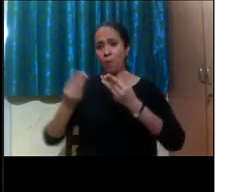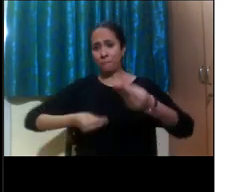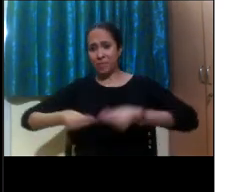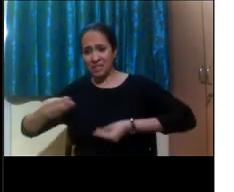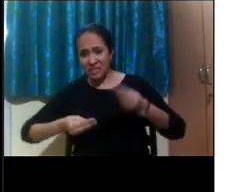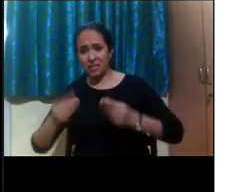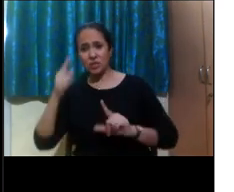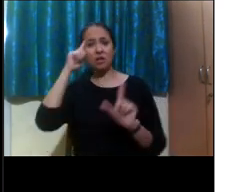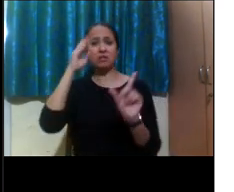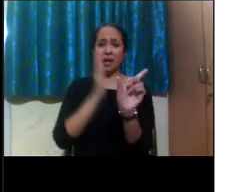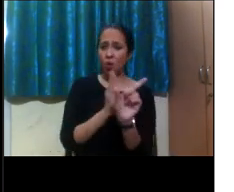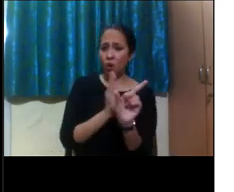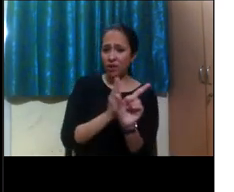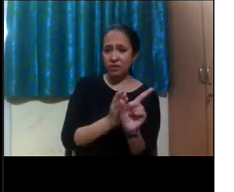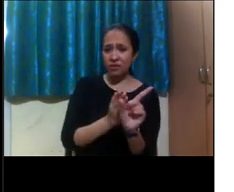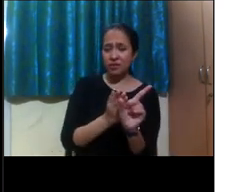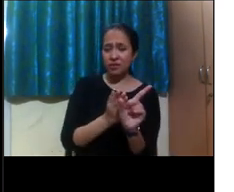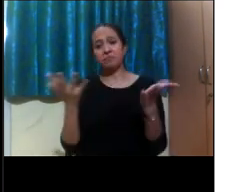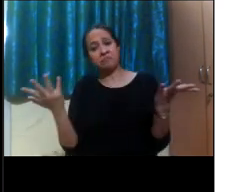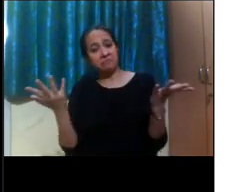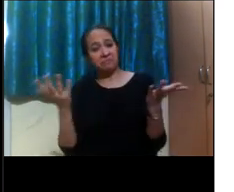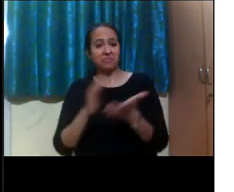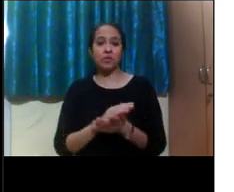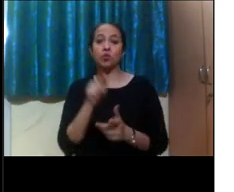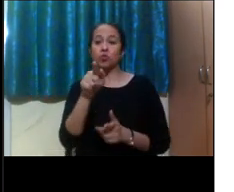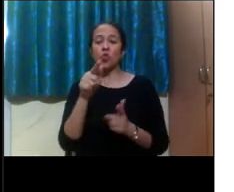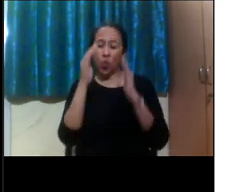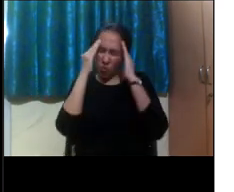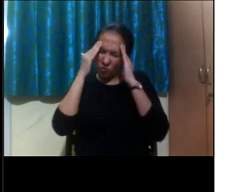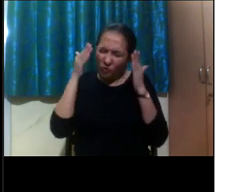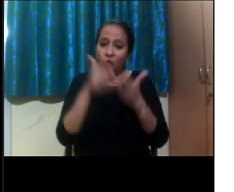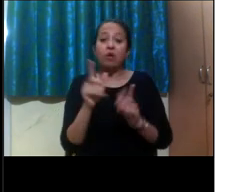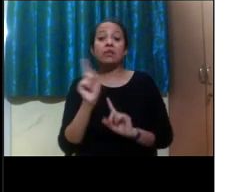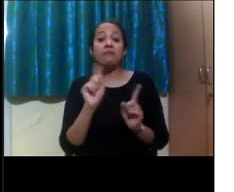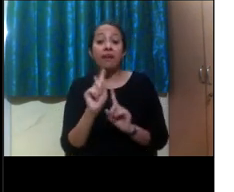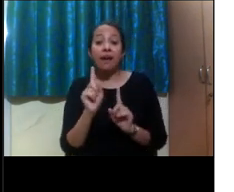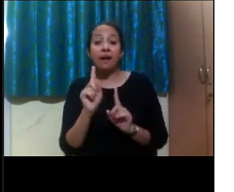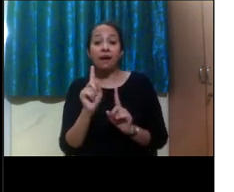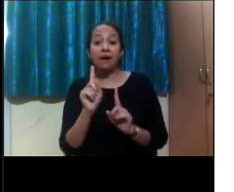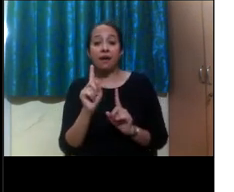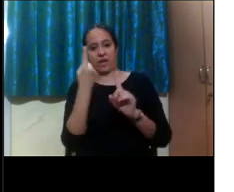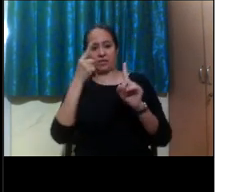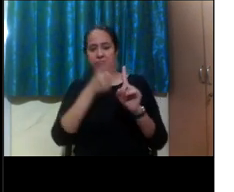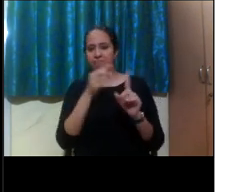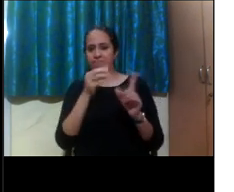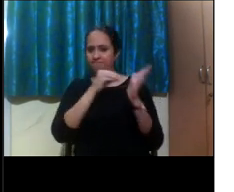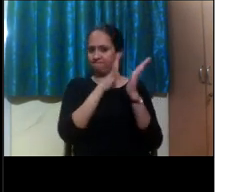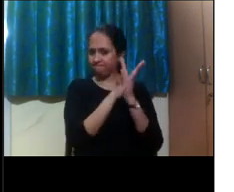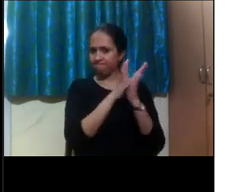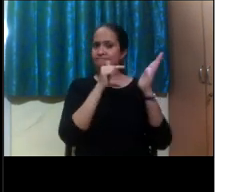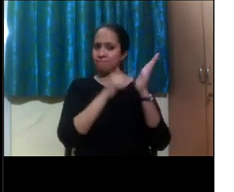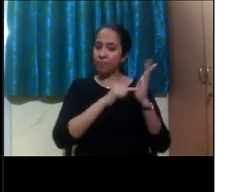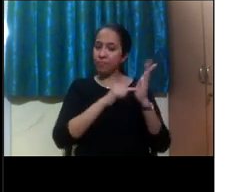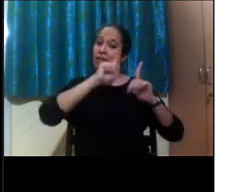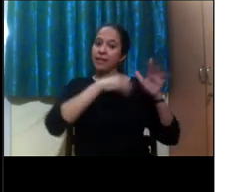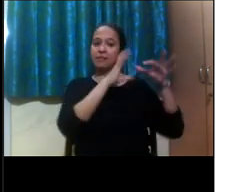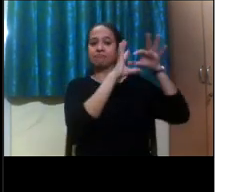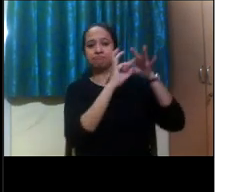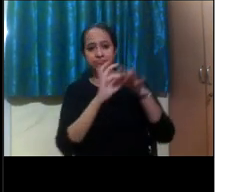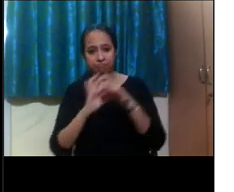psychology? So focus on what your academic goals are first. And then other considerations would be the environment.